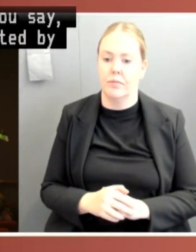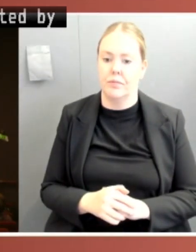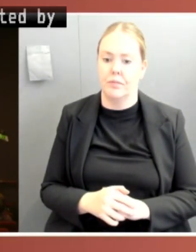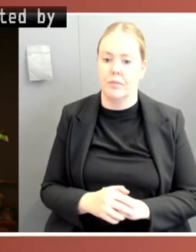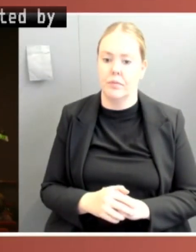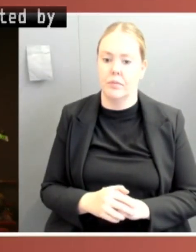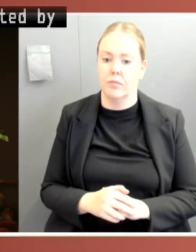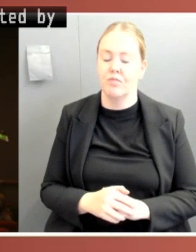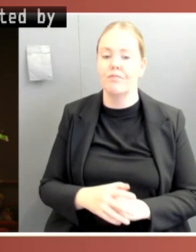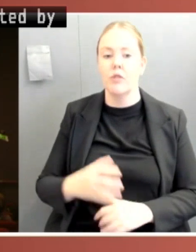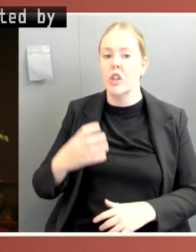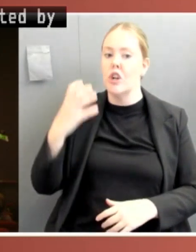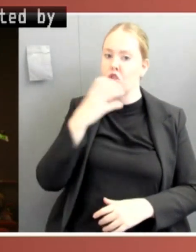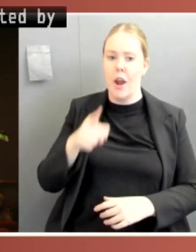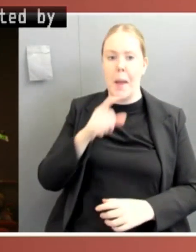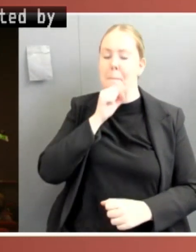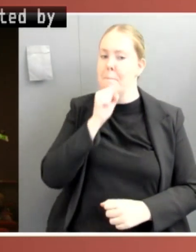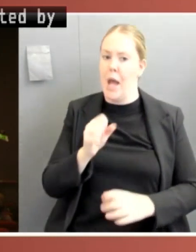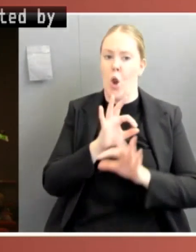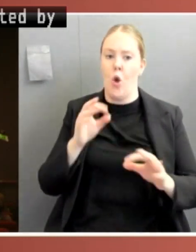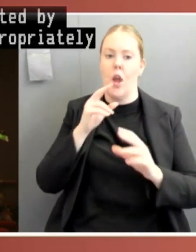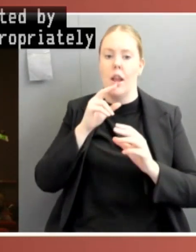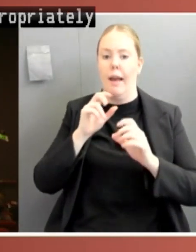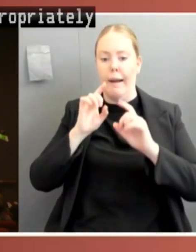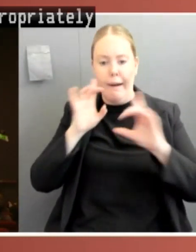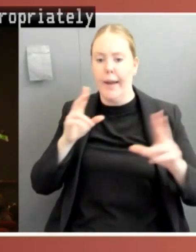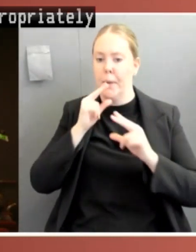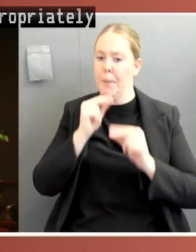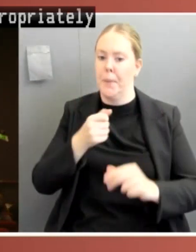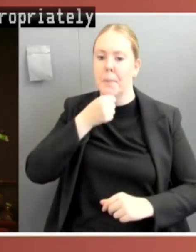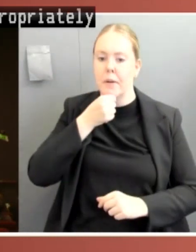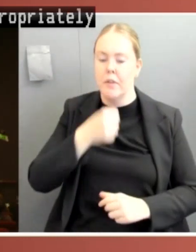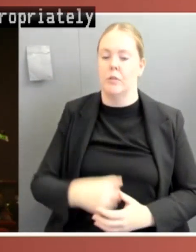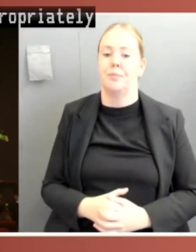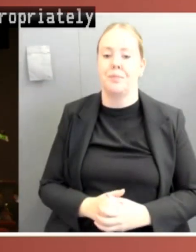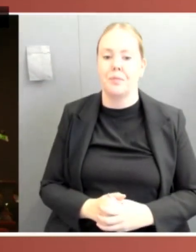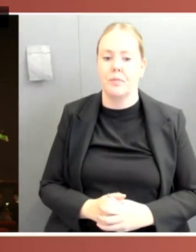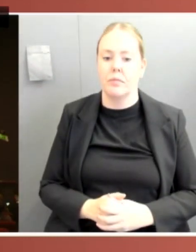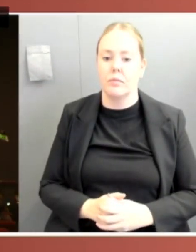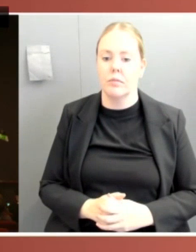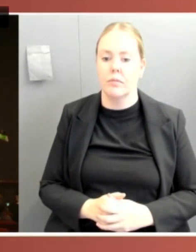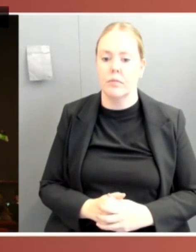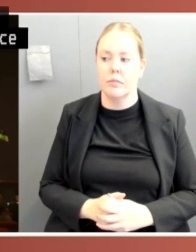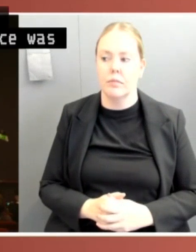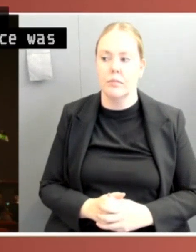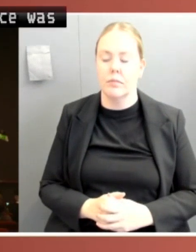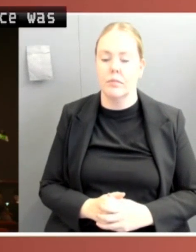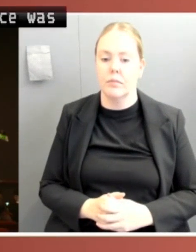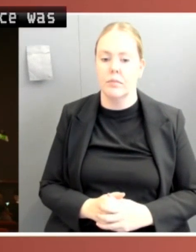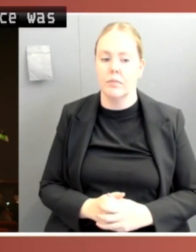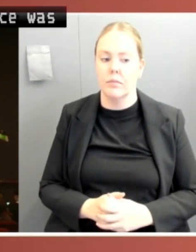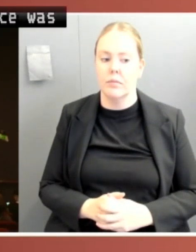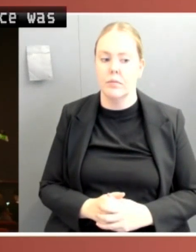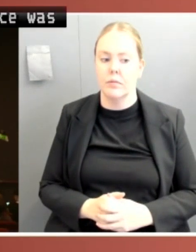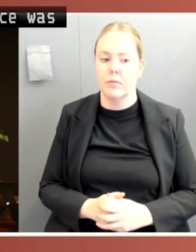legislation was exploited, and disallowance was exploited. You didn't have much to say about oversight